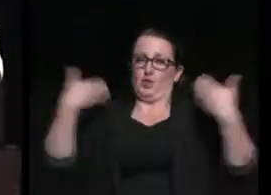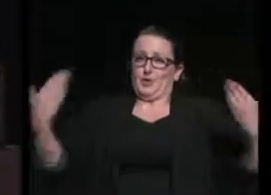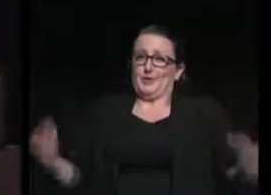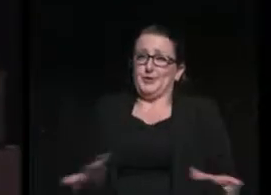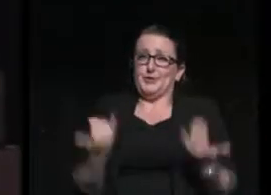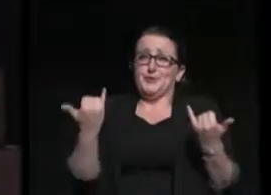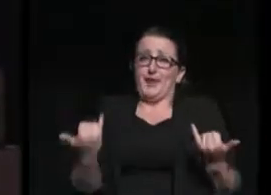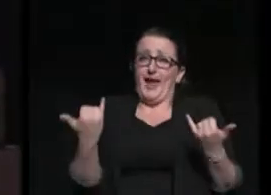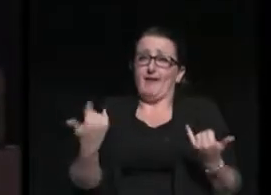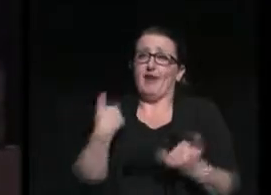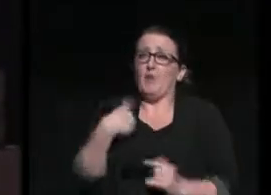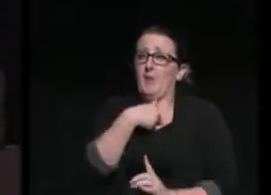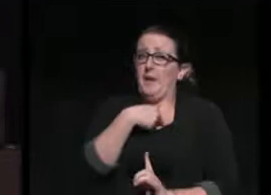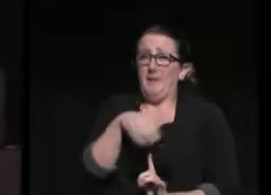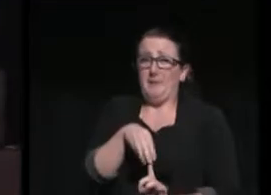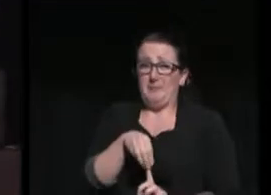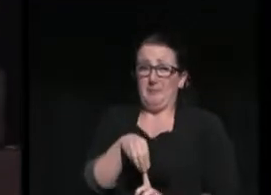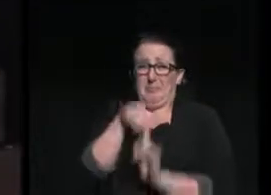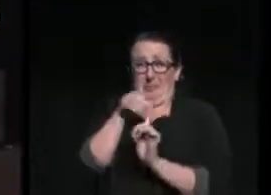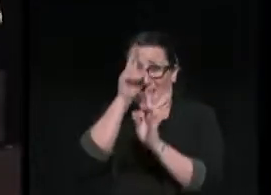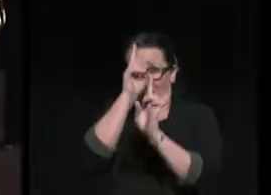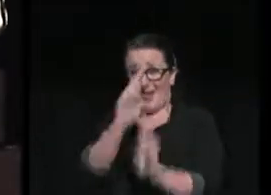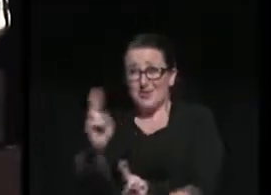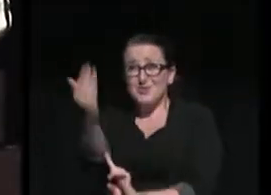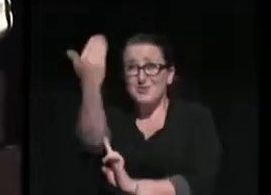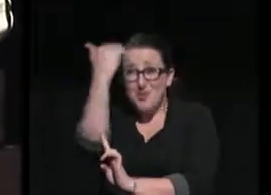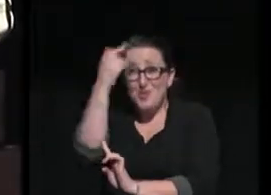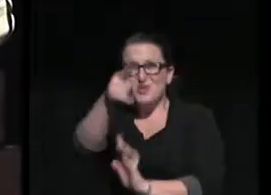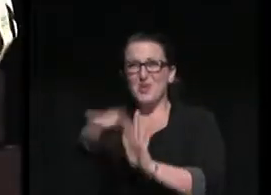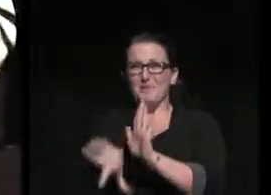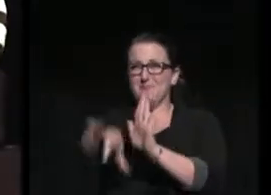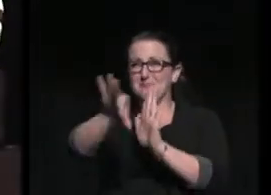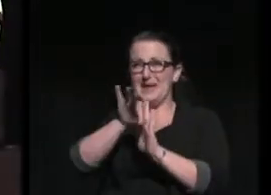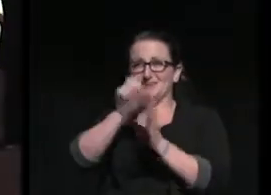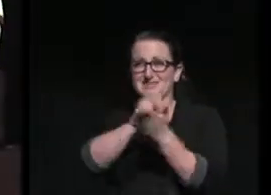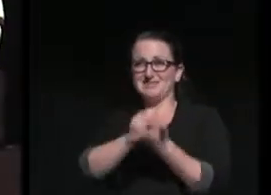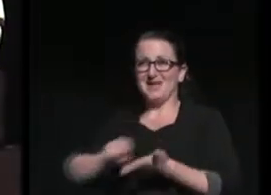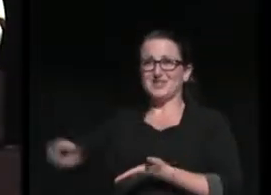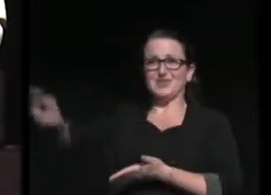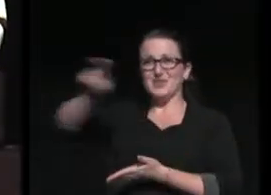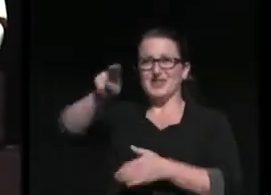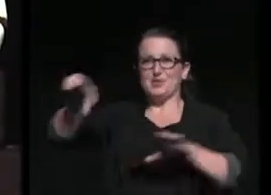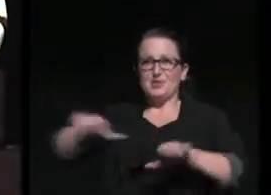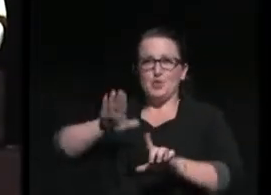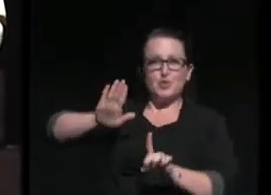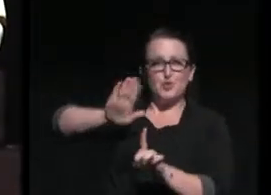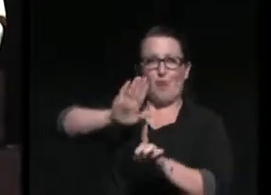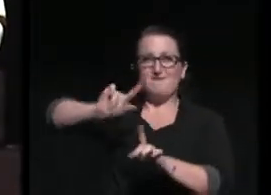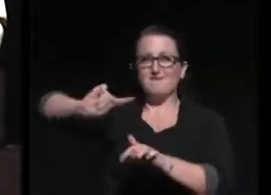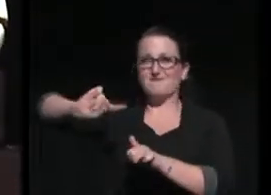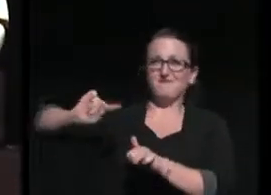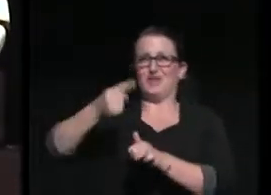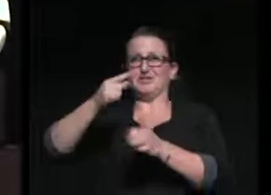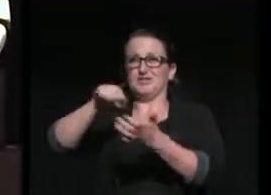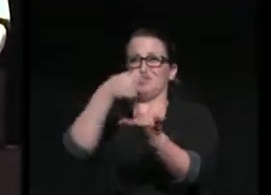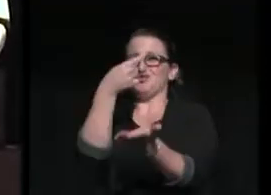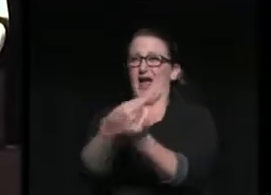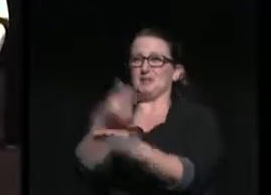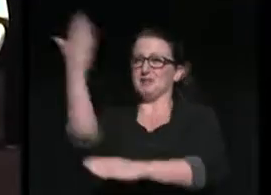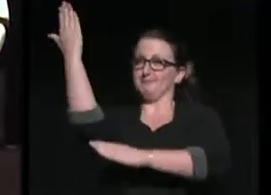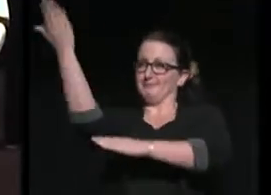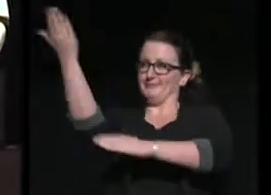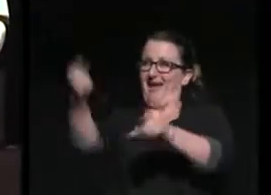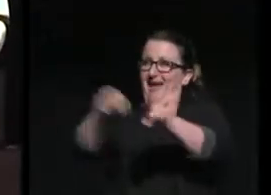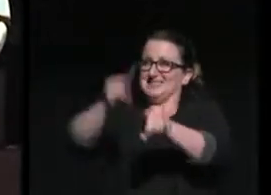especially honored to know you chose Stockton University to deliver your first commencement address as governor